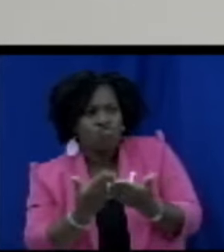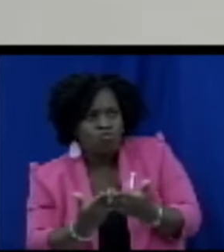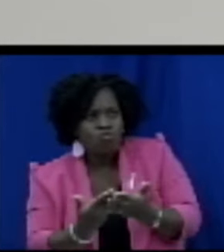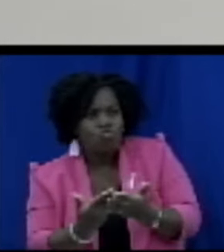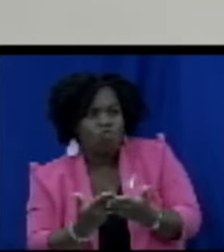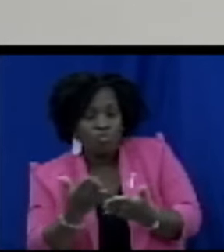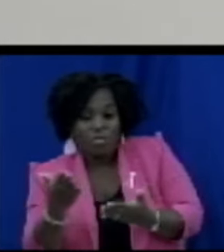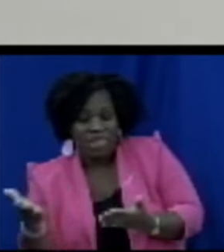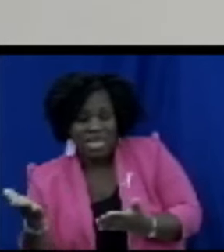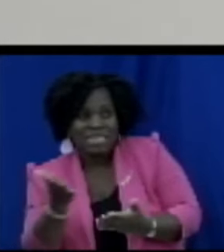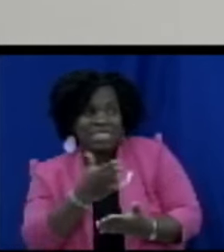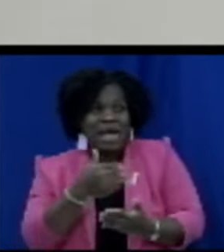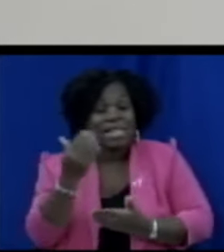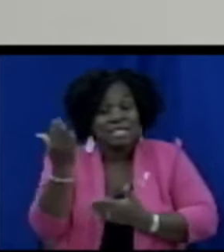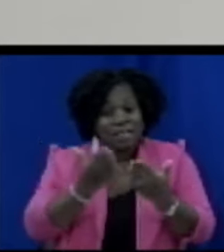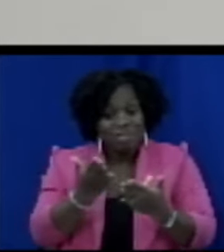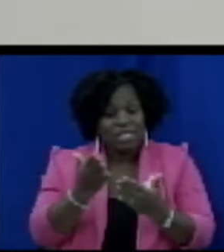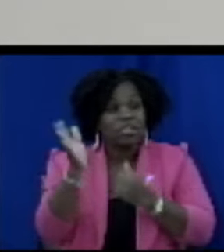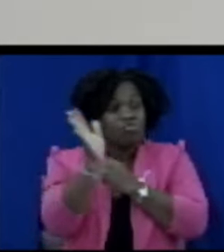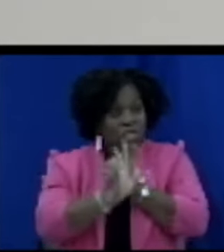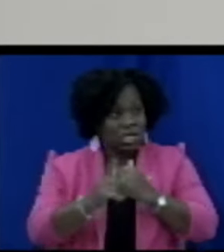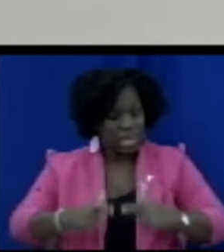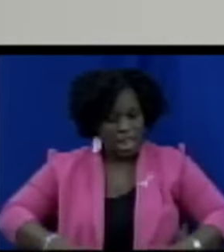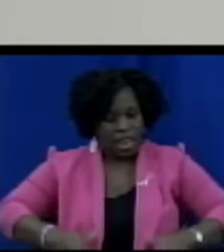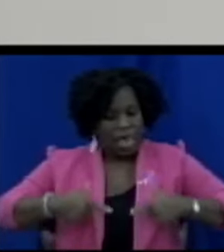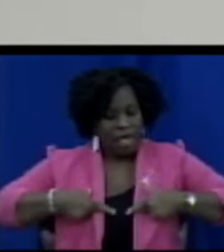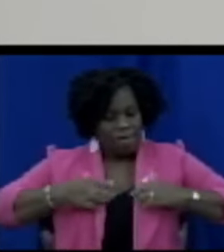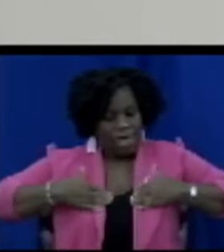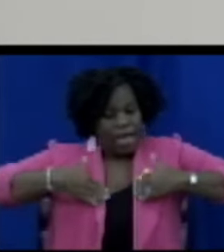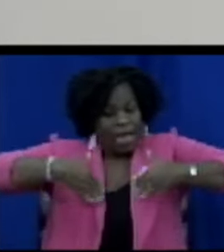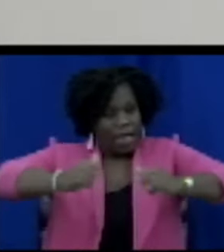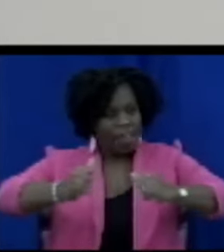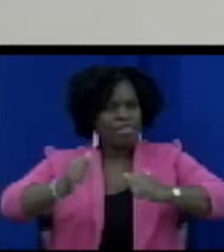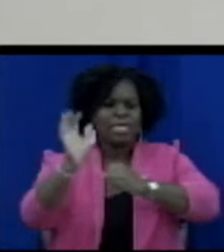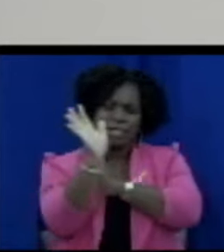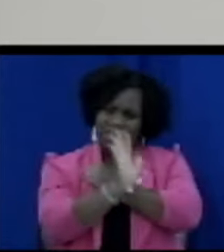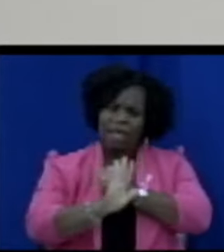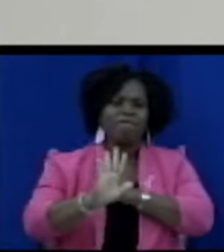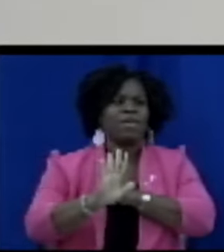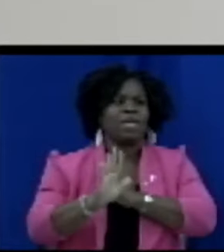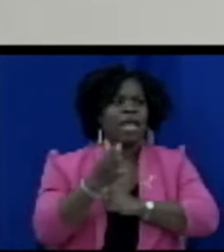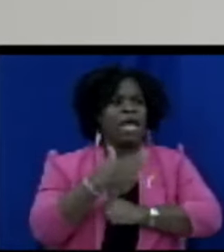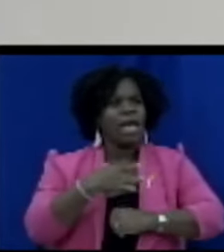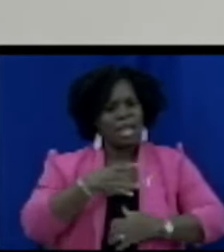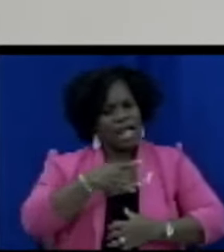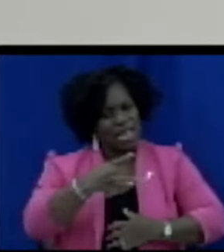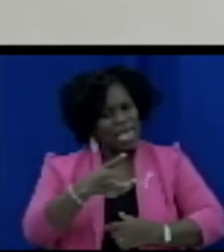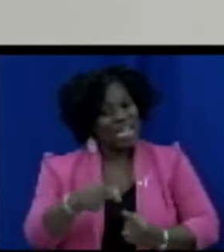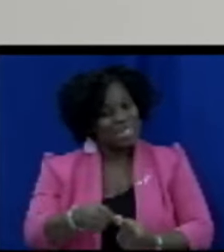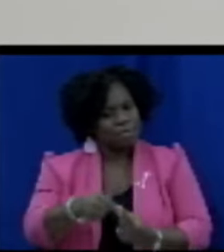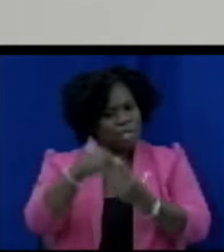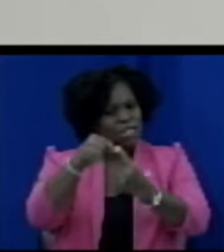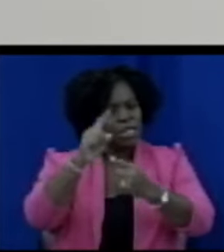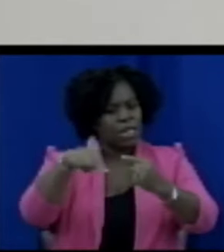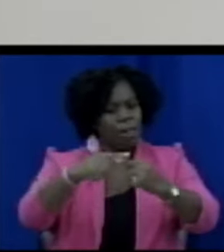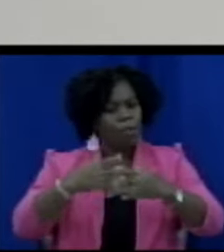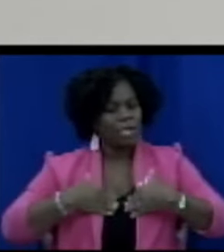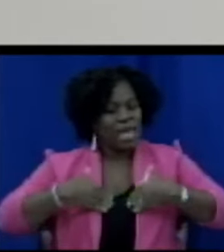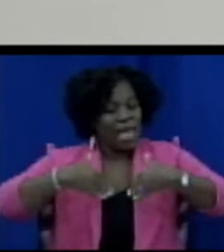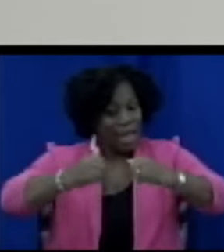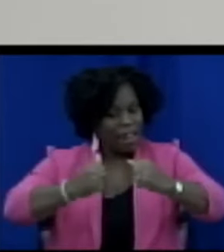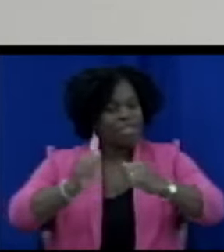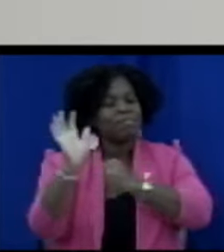life health and safety and I like the part about health and safety as well